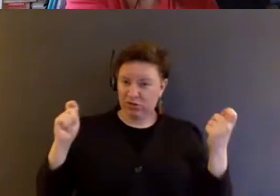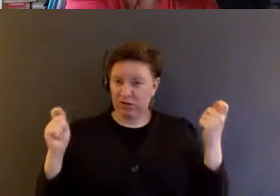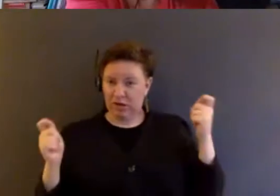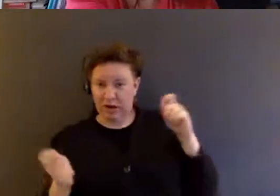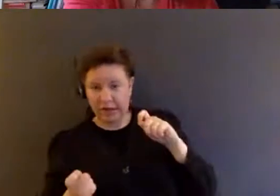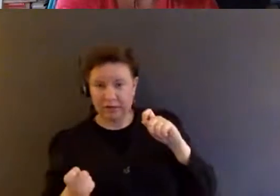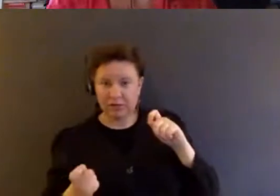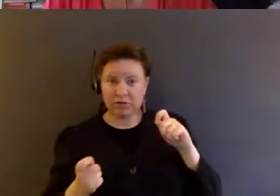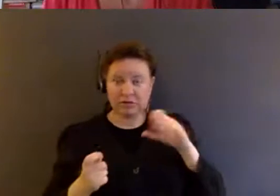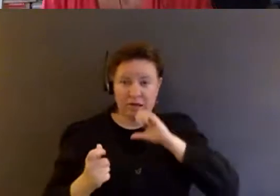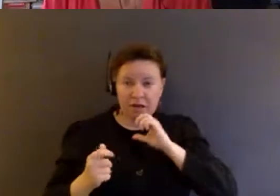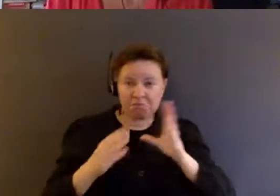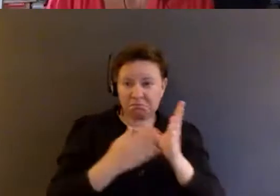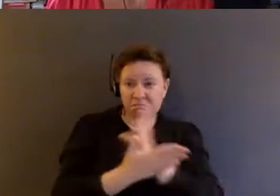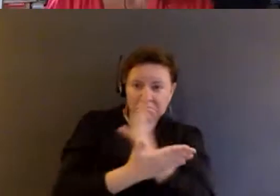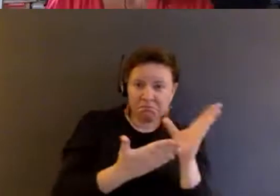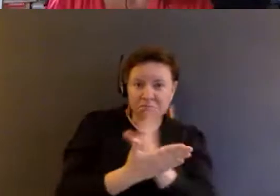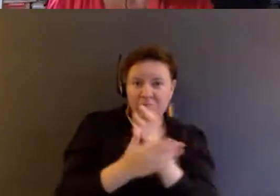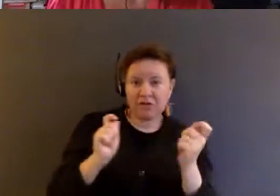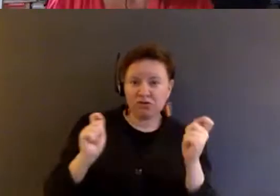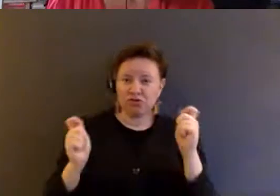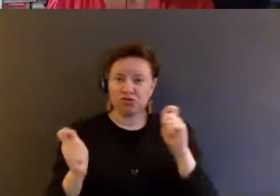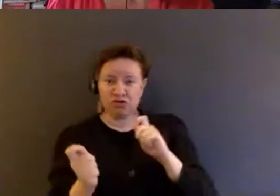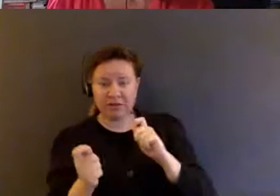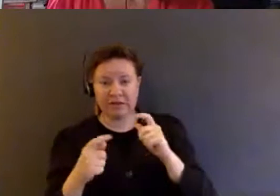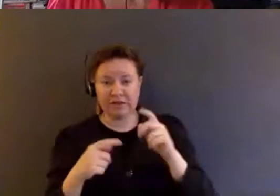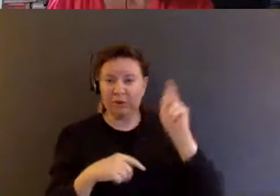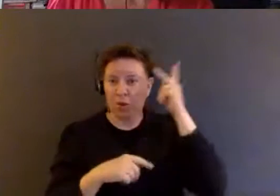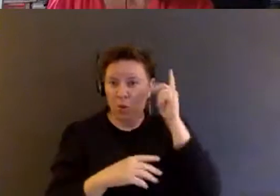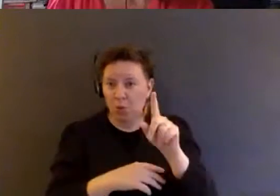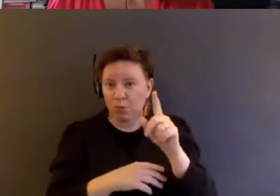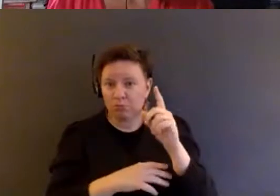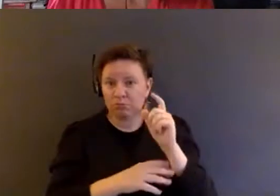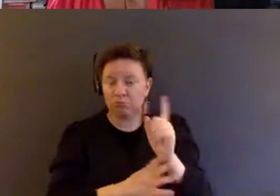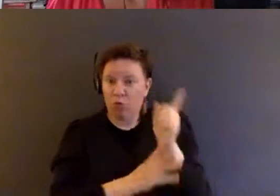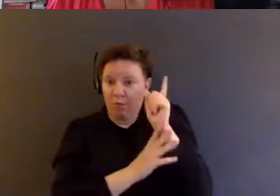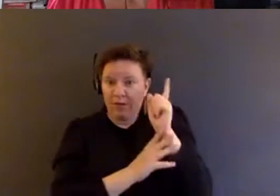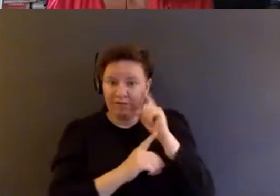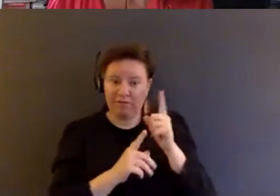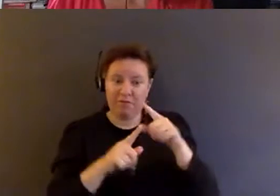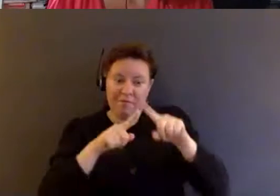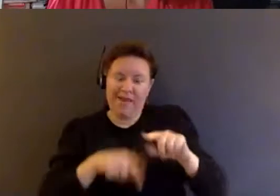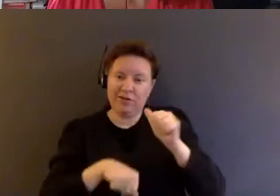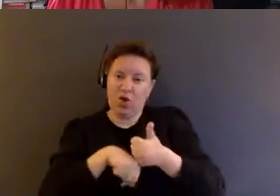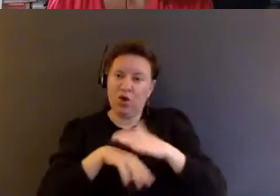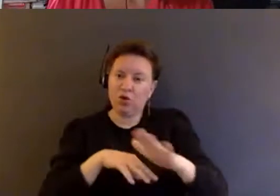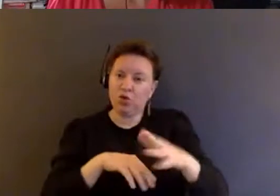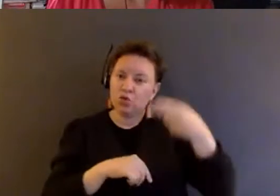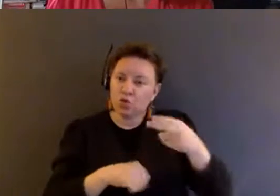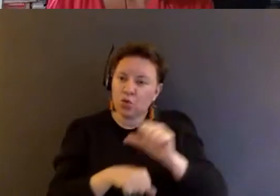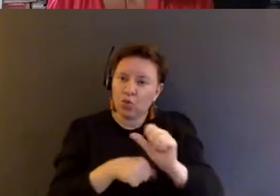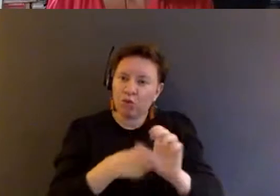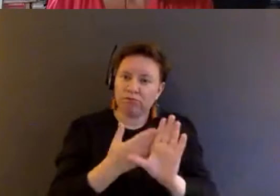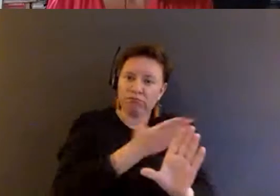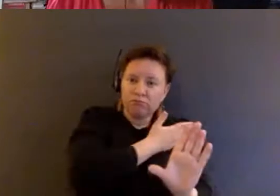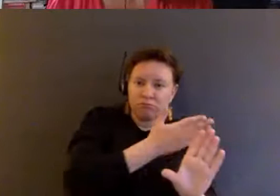any sort of any shifts in this political moment versus some of the historical work that you've done? And I think it's also probably a question about how to